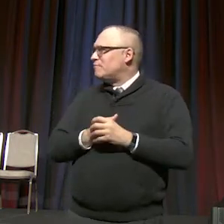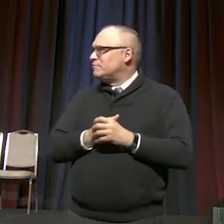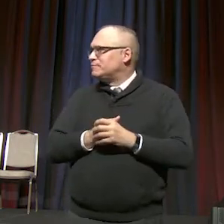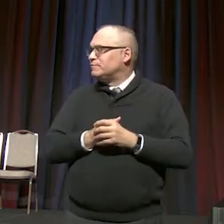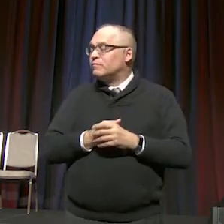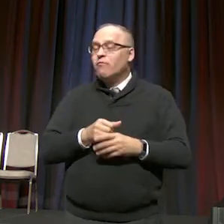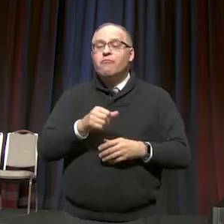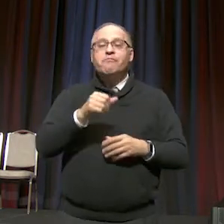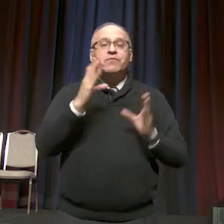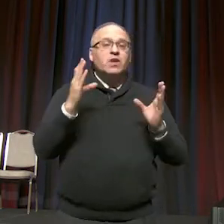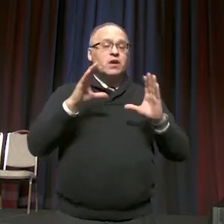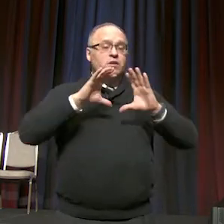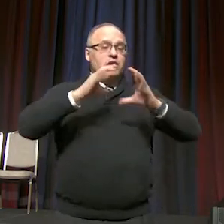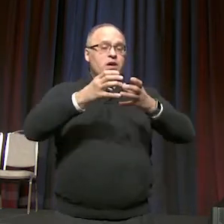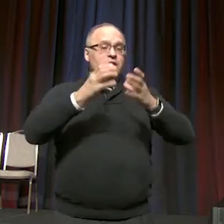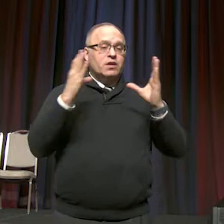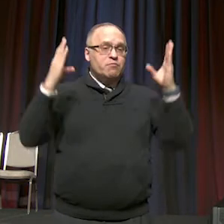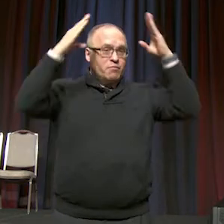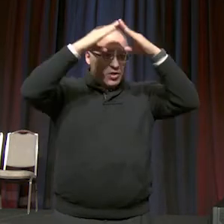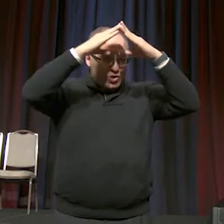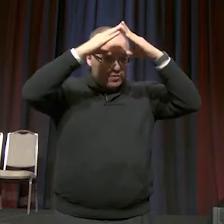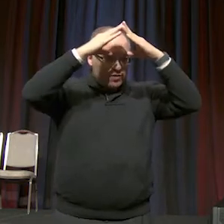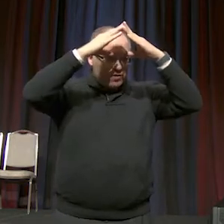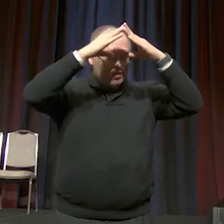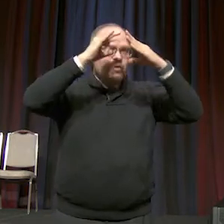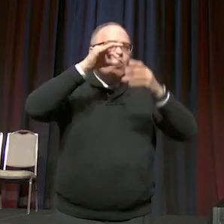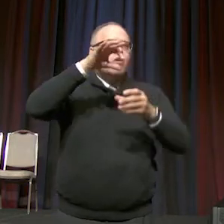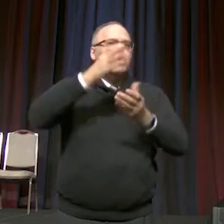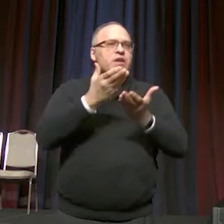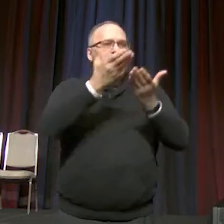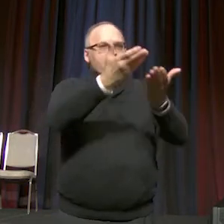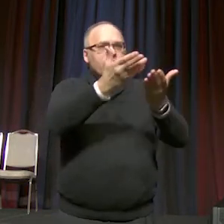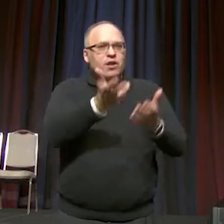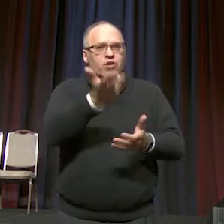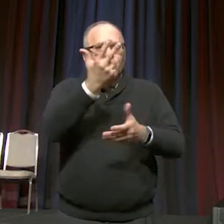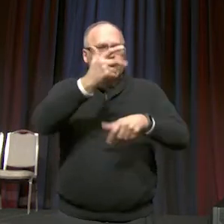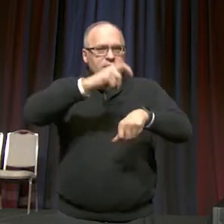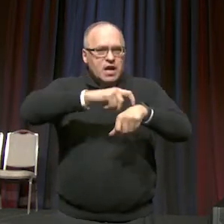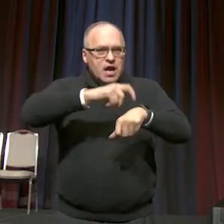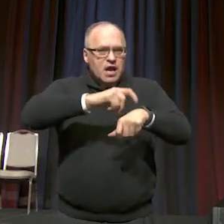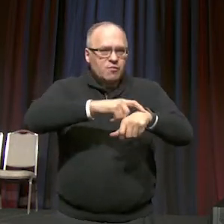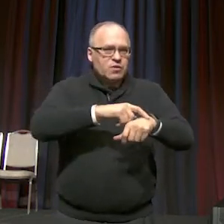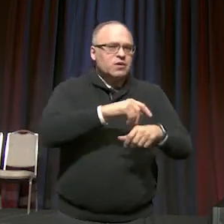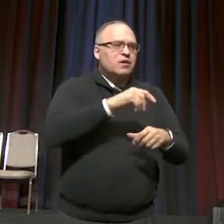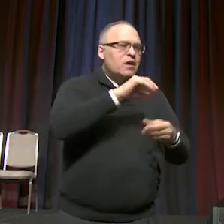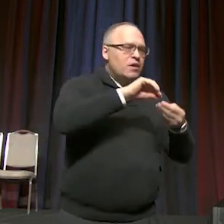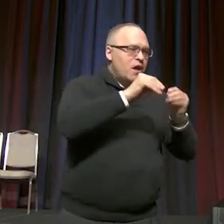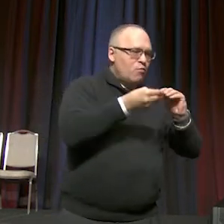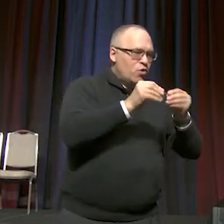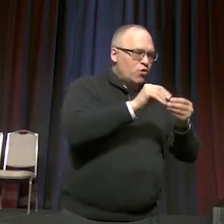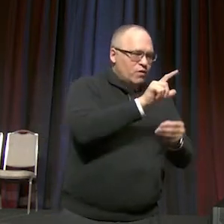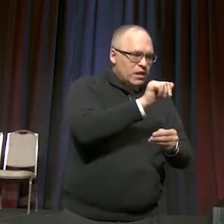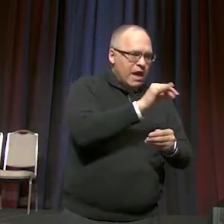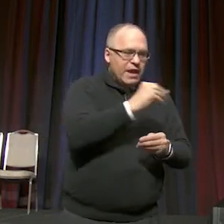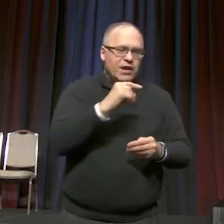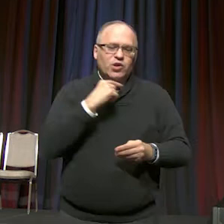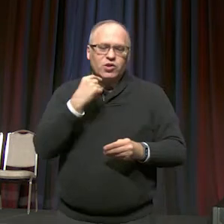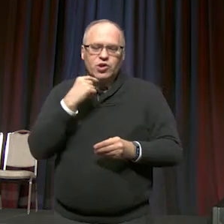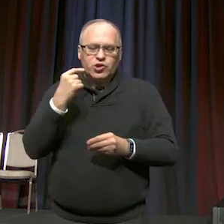The Council of Bishops nominates three times the number of lay and clergy members to be elected.